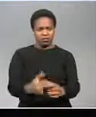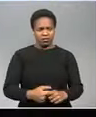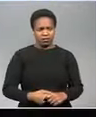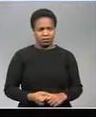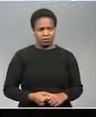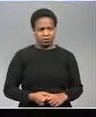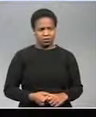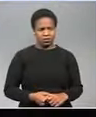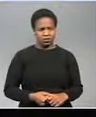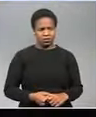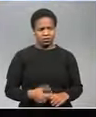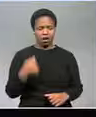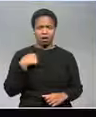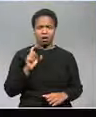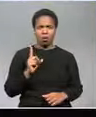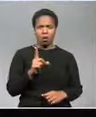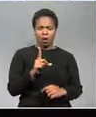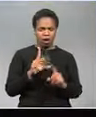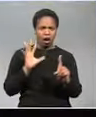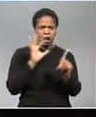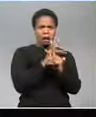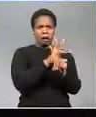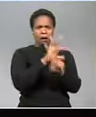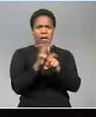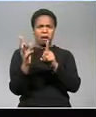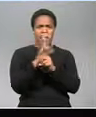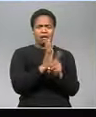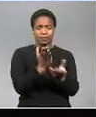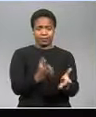and walking down the dark streets isn't recommended